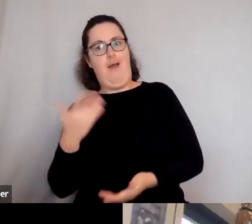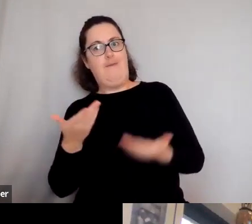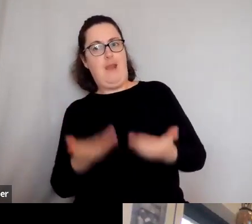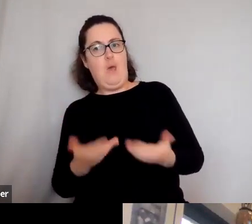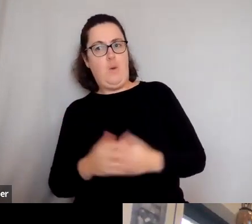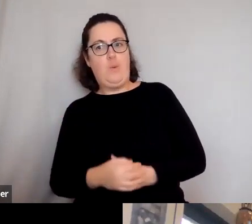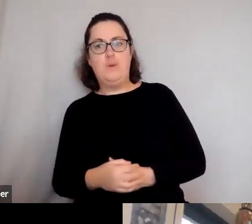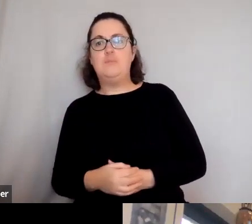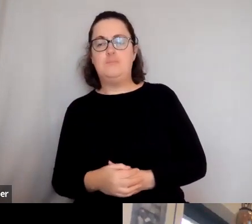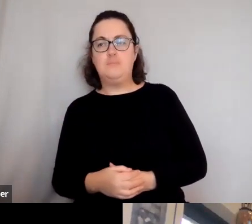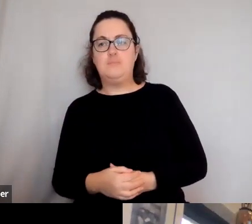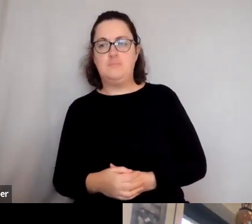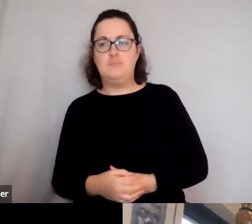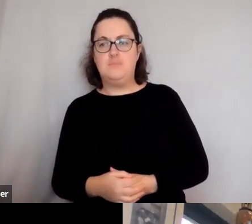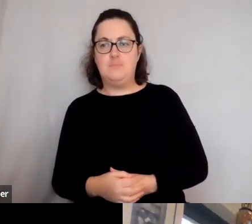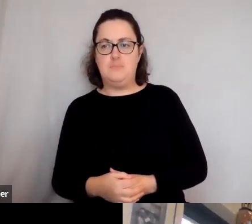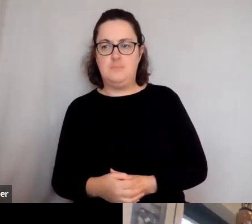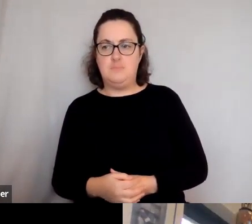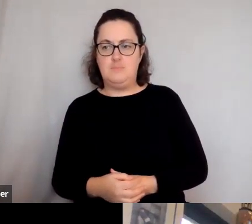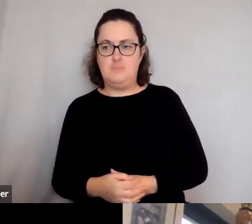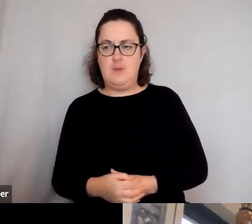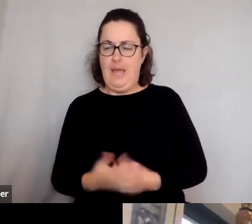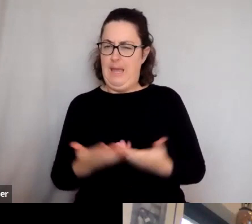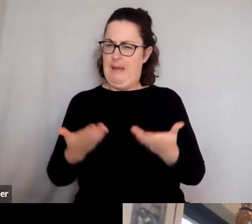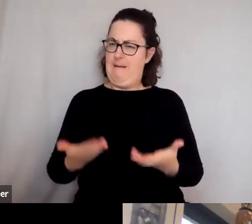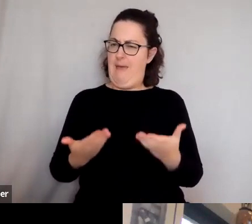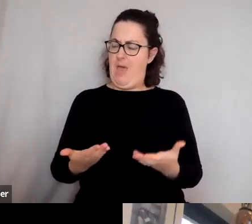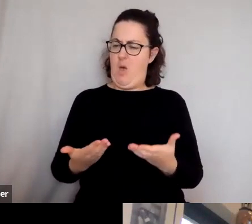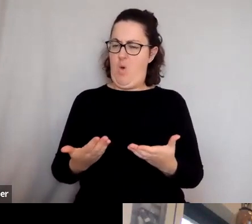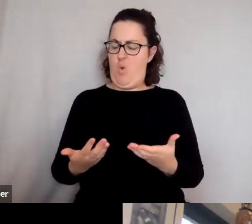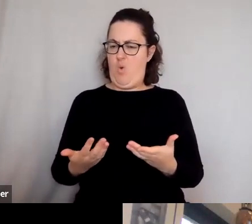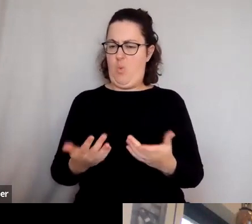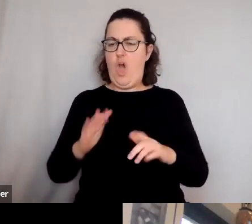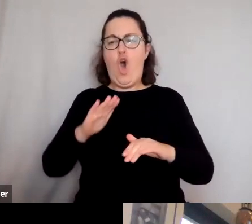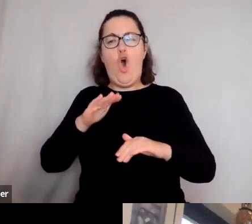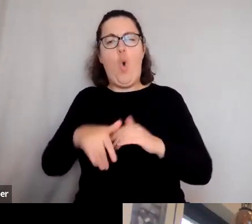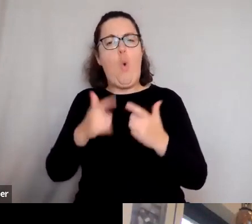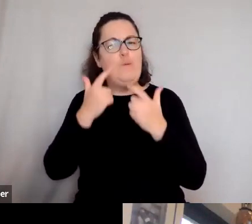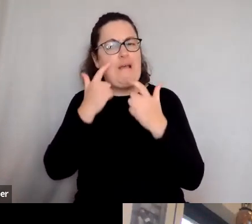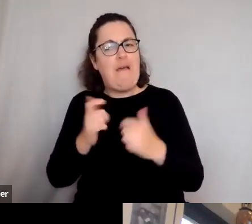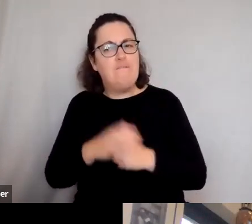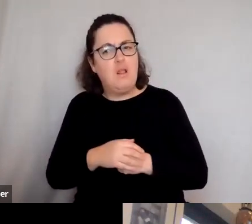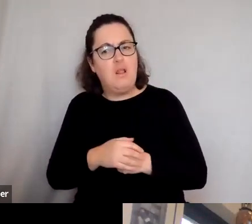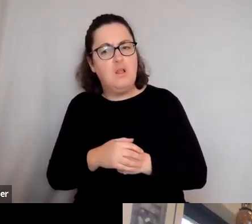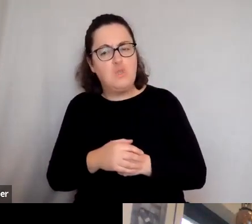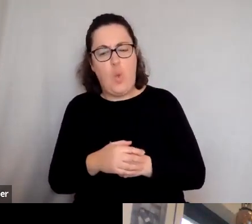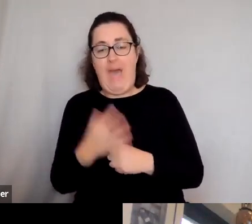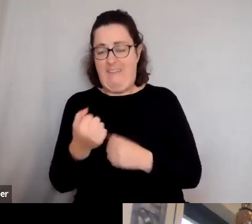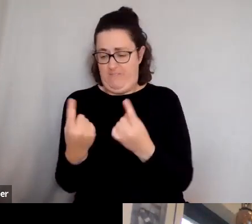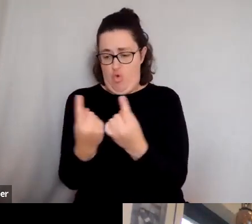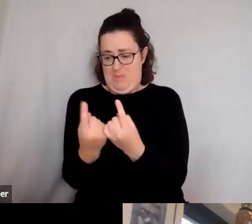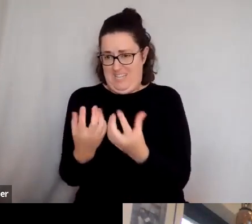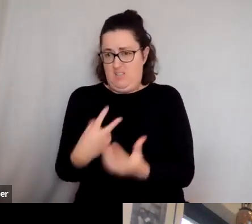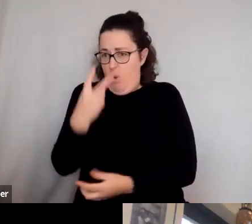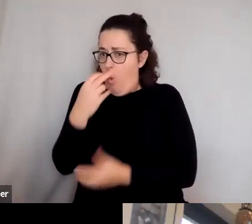think we've got a bit, a bit too careful about what we allow ourselves to do with antiquities. I mean, obviously,